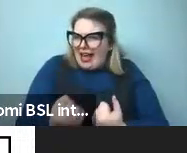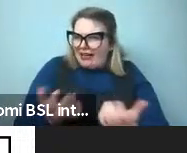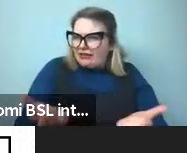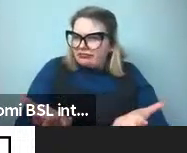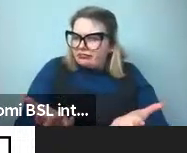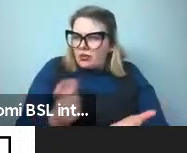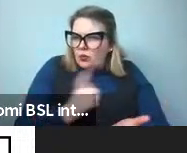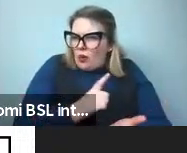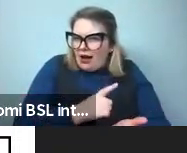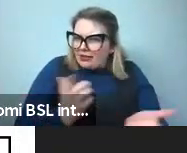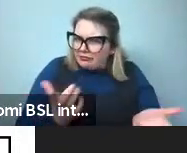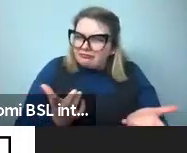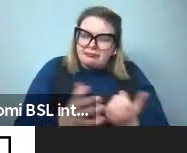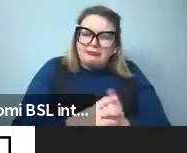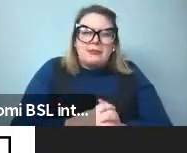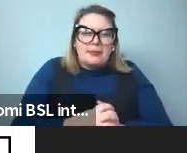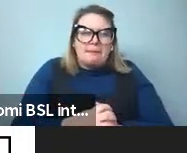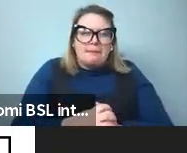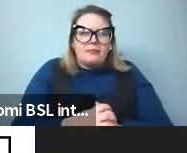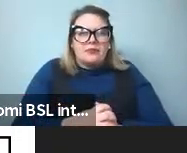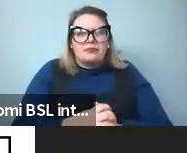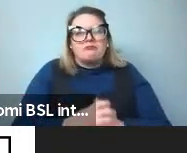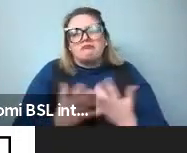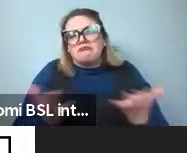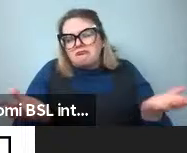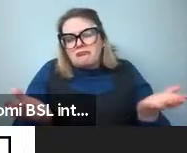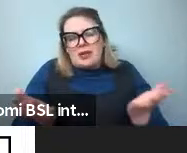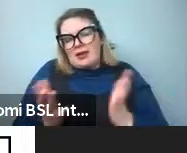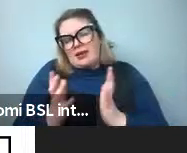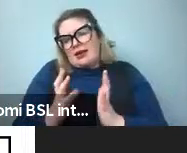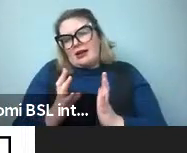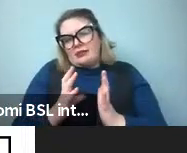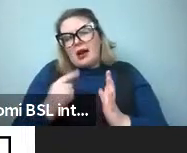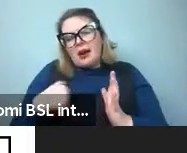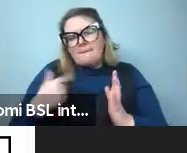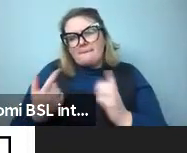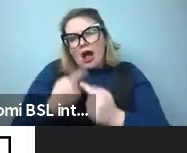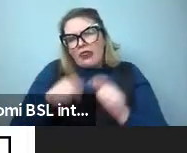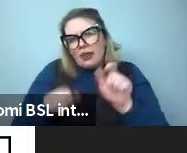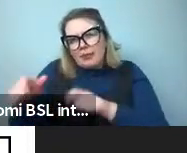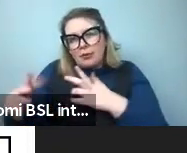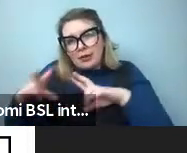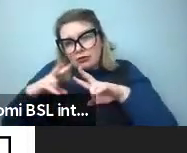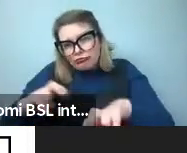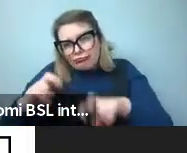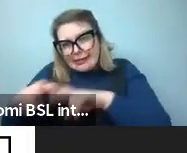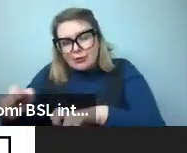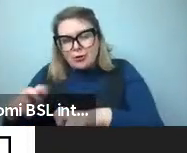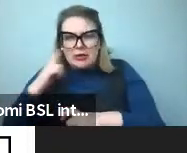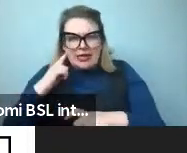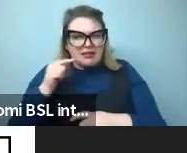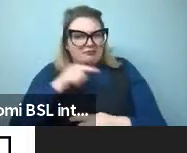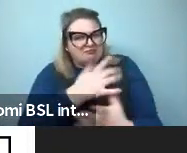color communication. And so, you know, following up on other researchers in the area, thinking of, thinking of this problem in terms of color communication, like